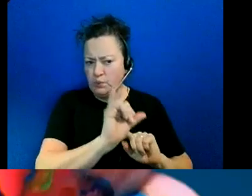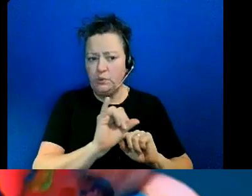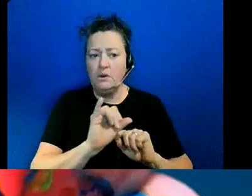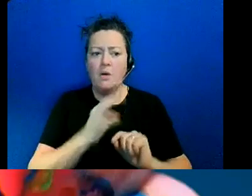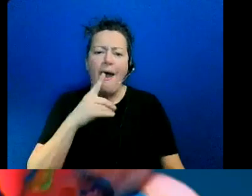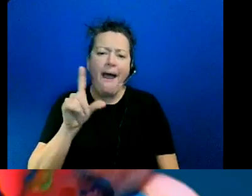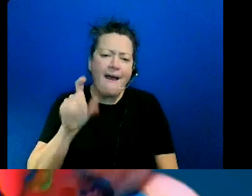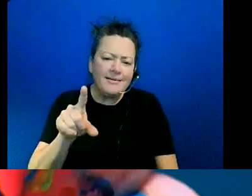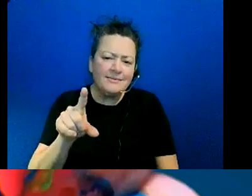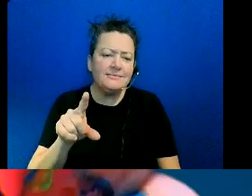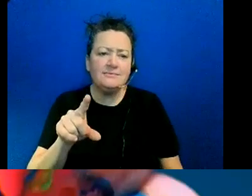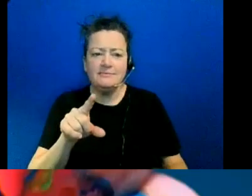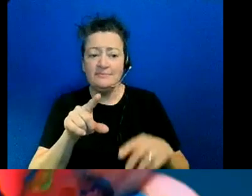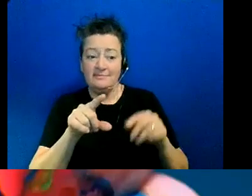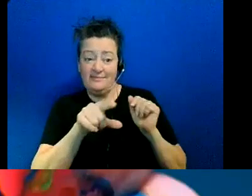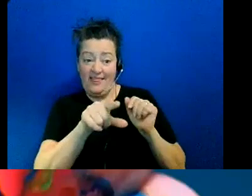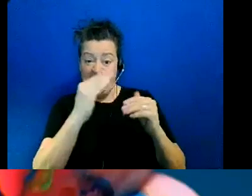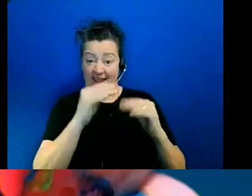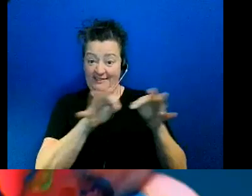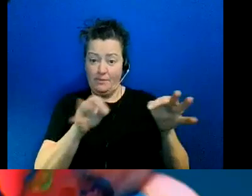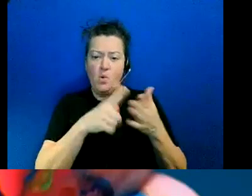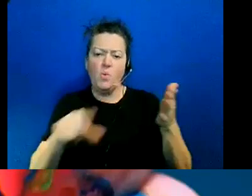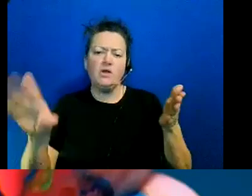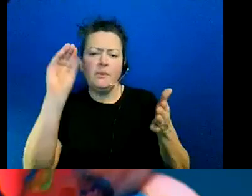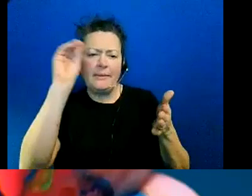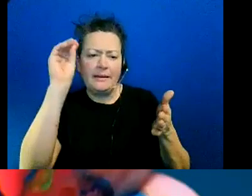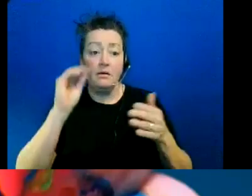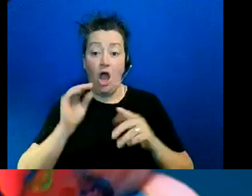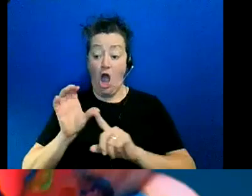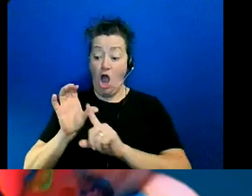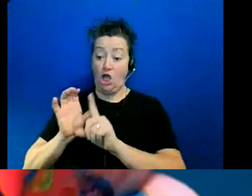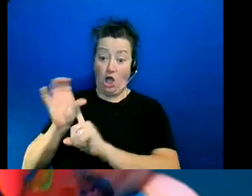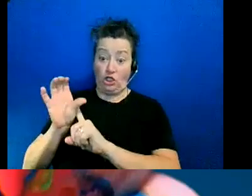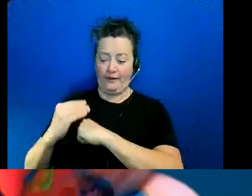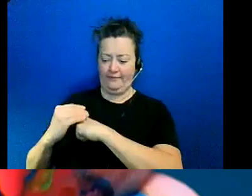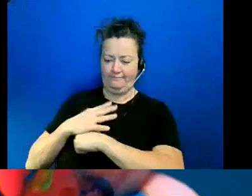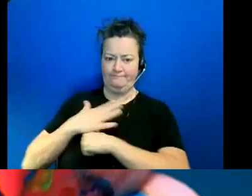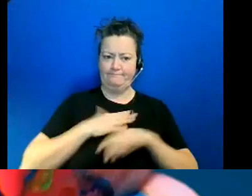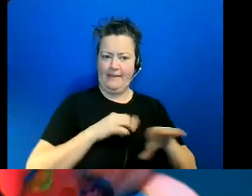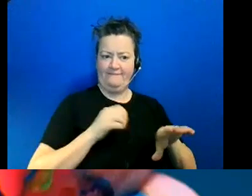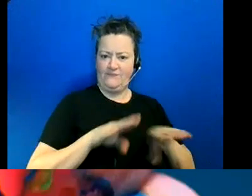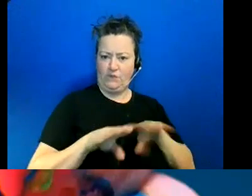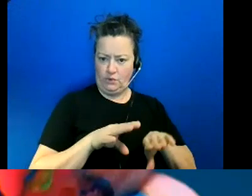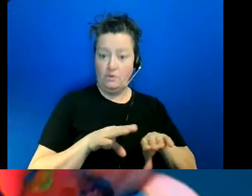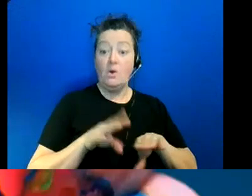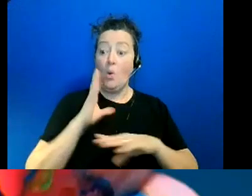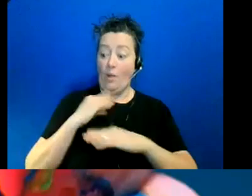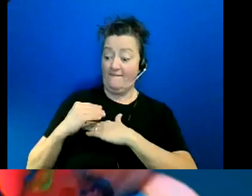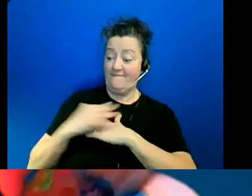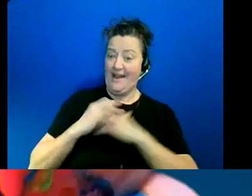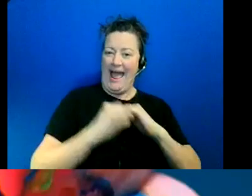statement so culture influences our behavior therefore it affects the way we teach and learn